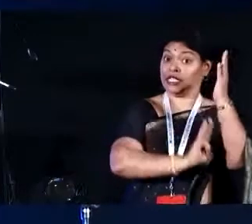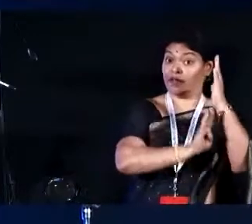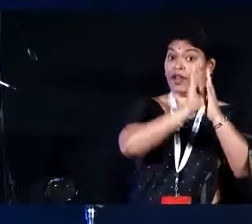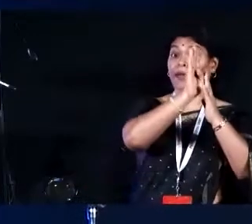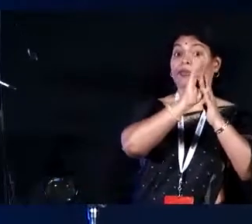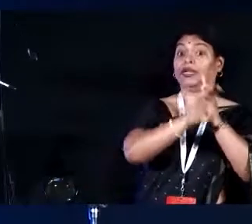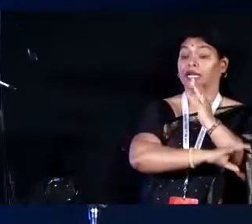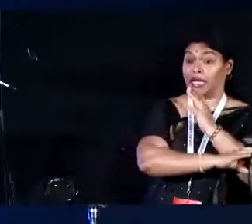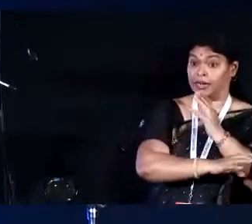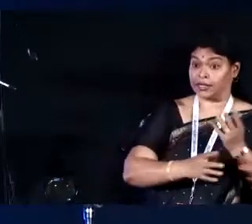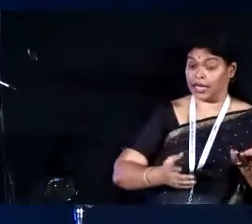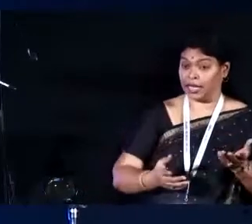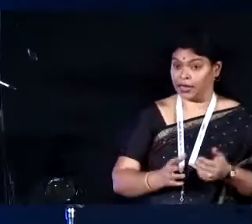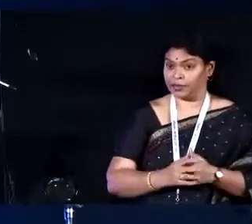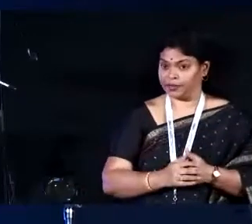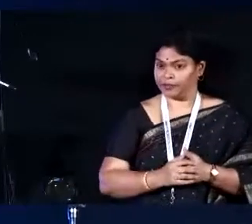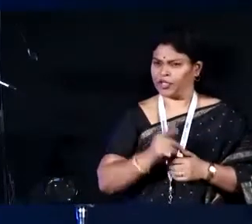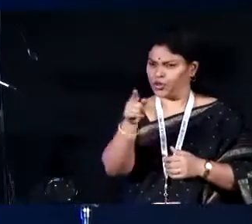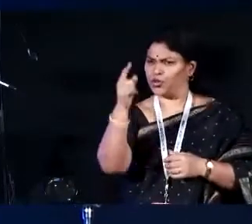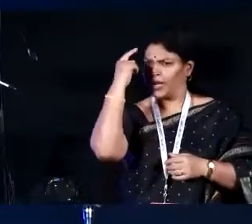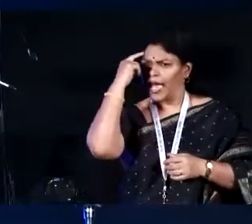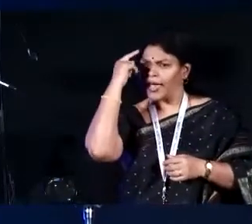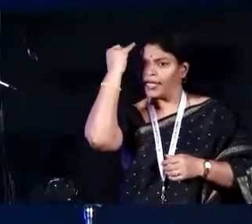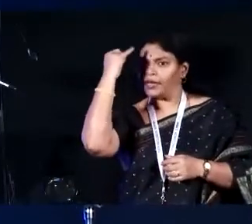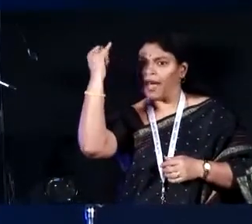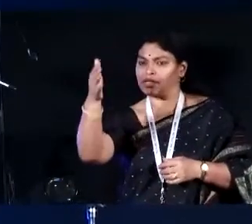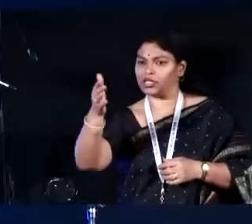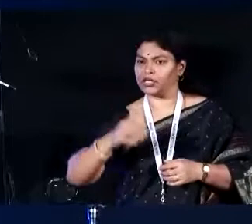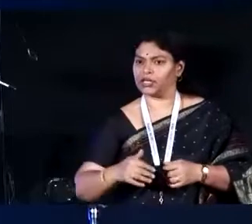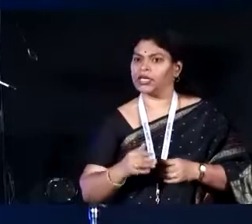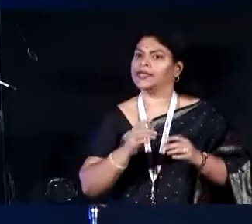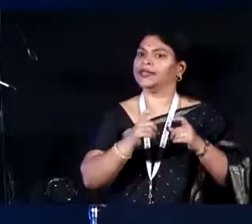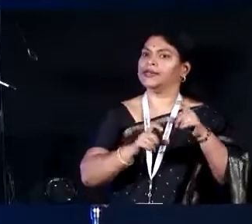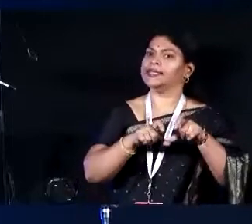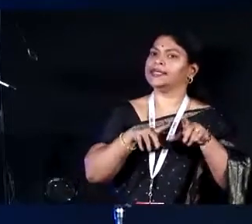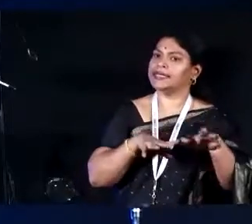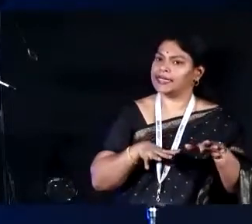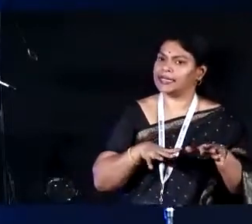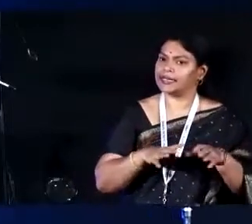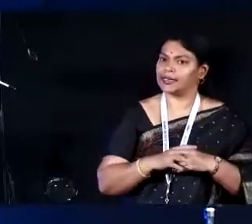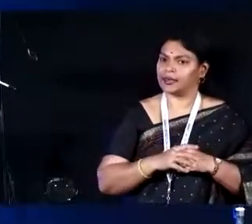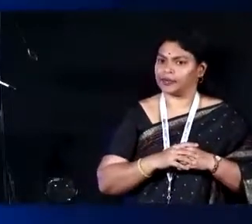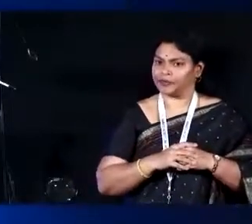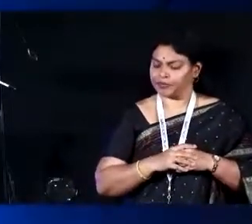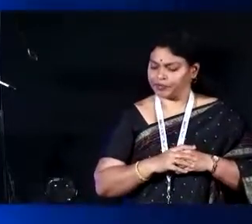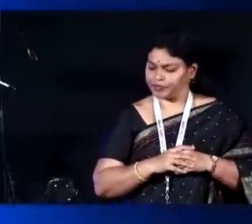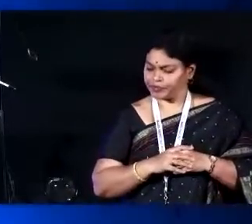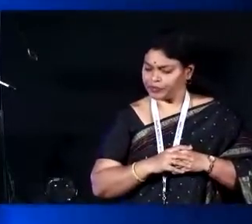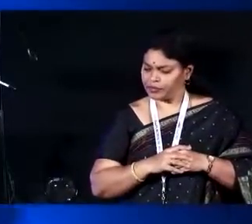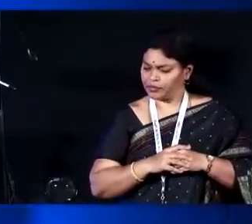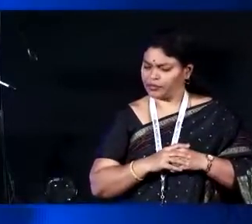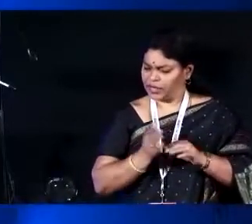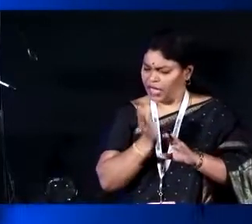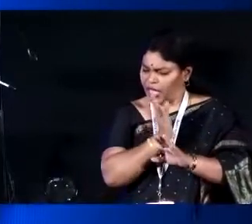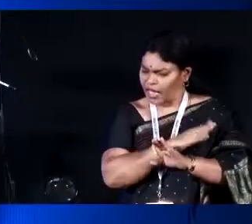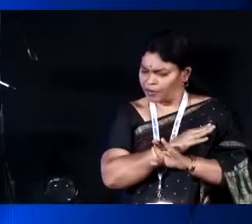percent homeless. So, you can imagine the situation in Delhi and many, many other cities. Lot of people migrate, come and before